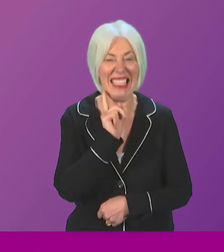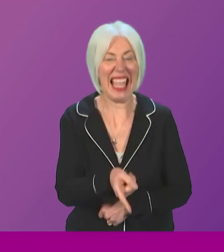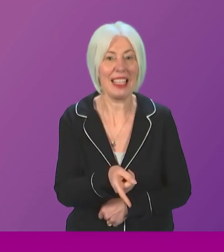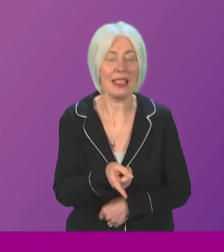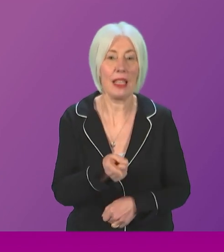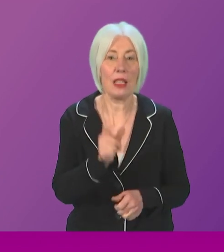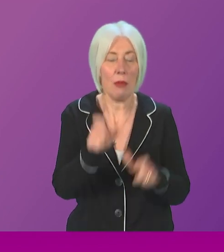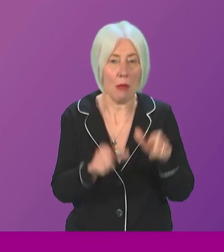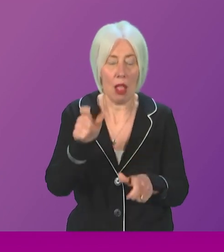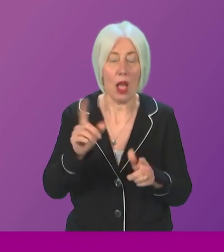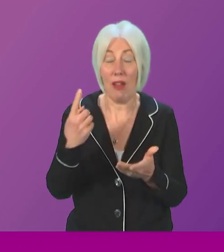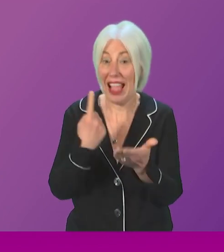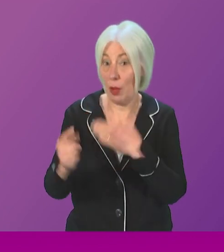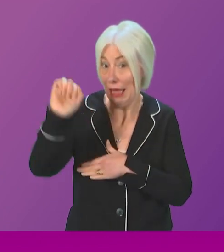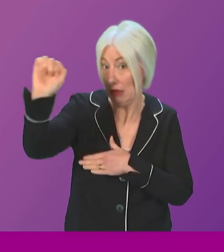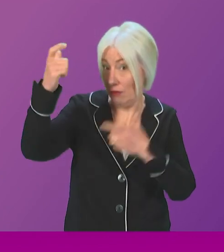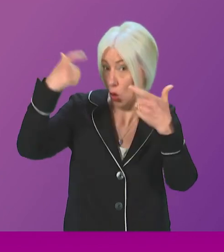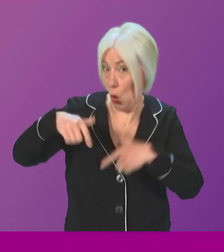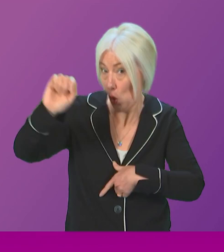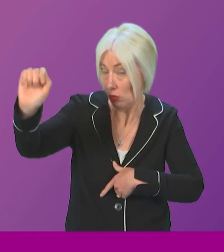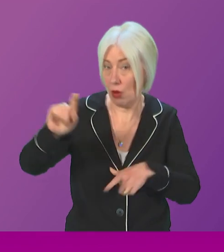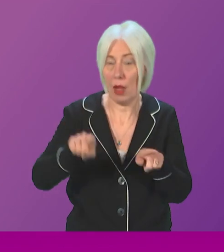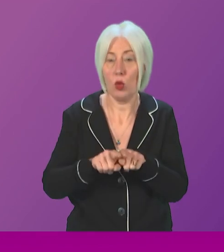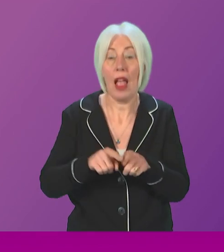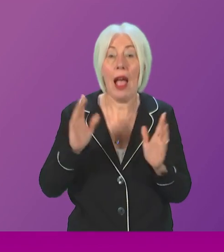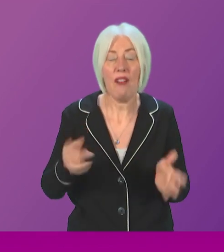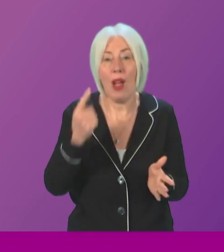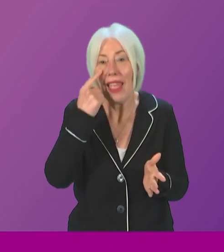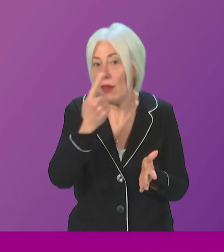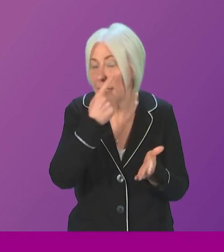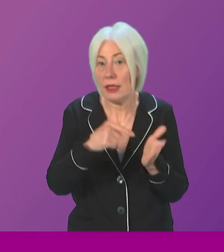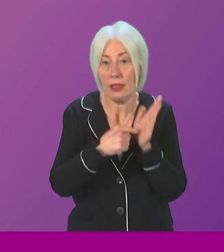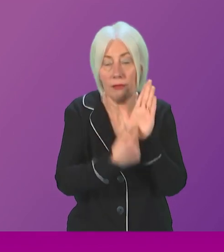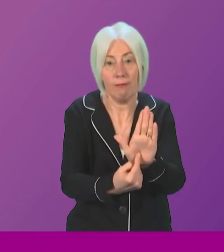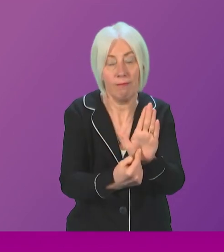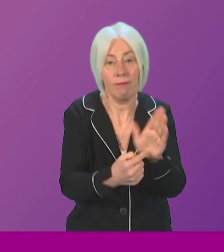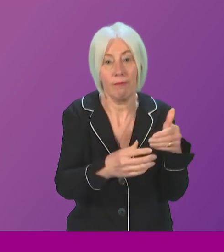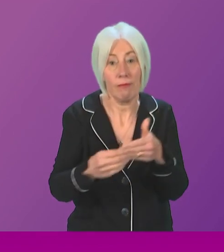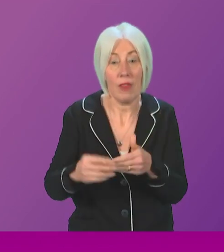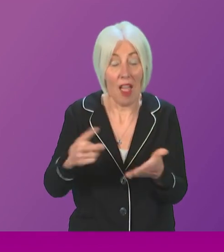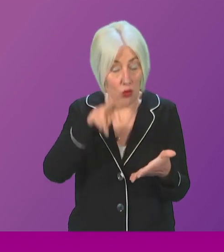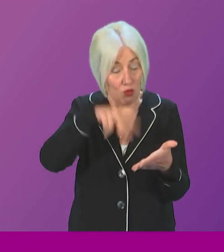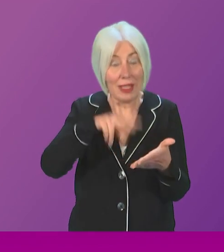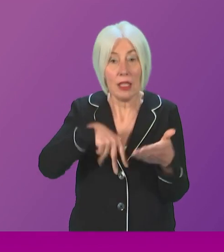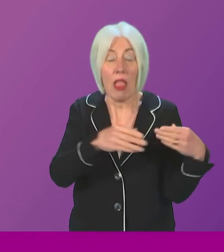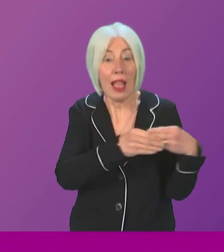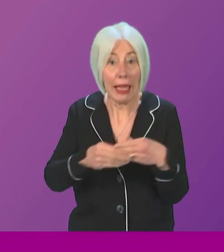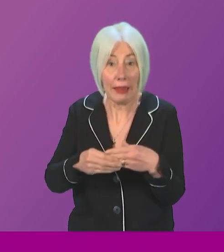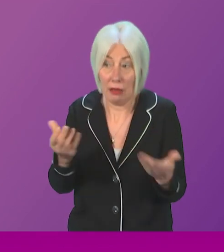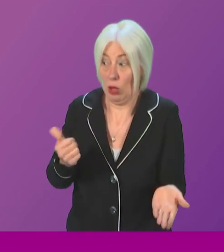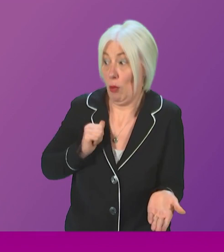independent judiciary, but also that they are evidence-based. And for anybody who has read that sentencing guideline, I'm assuming